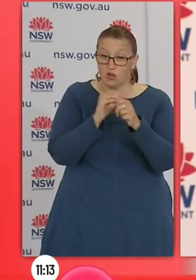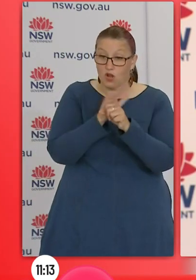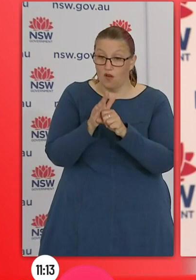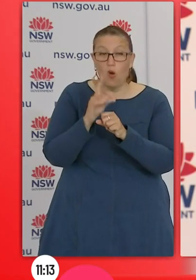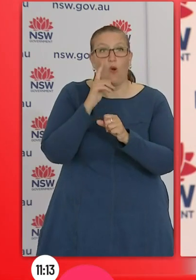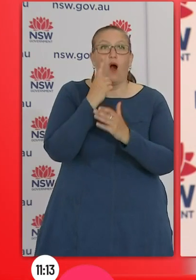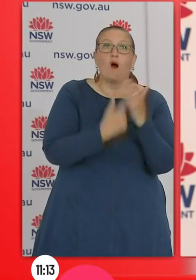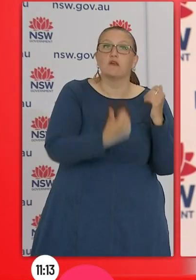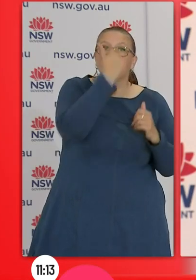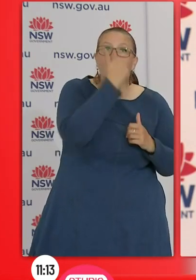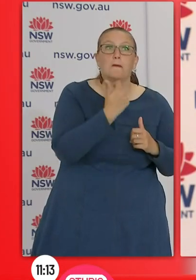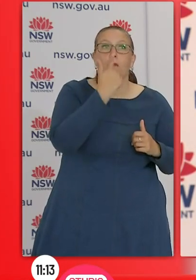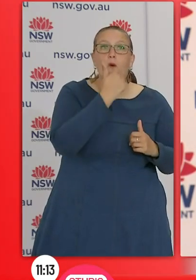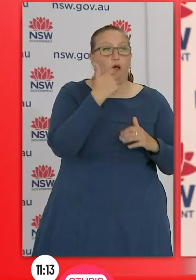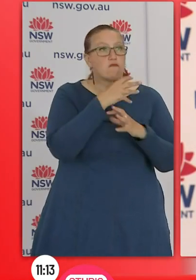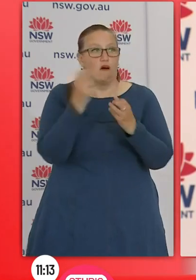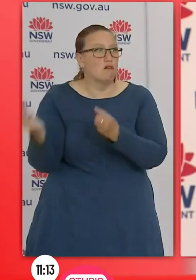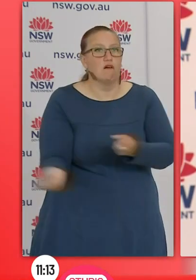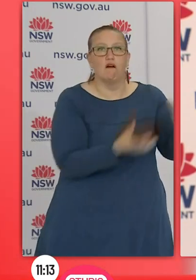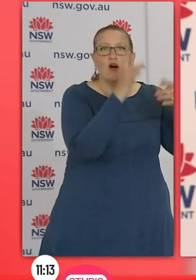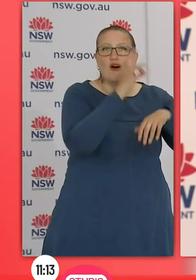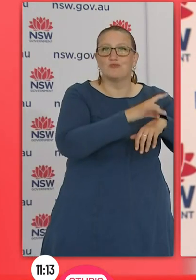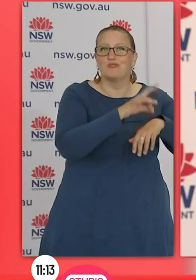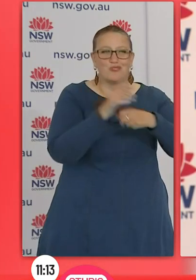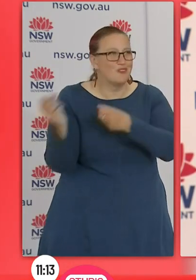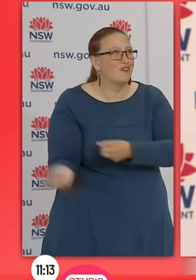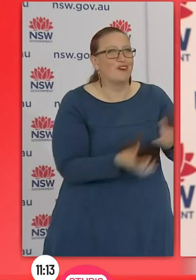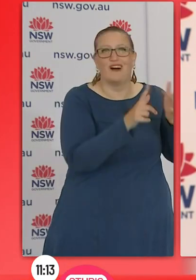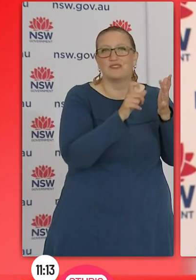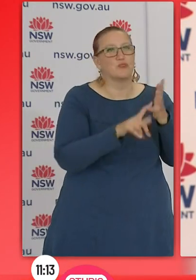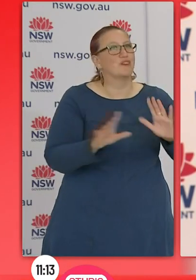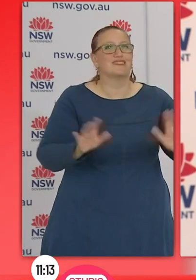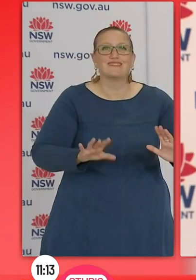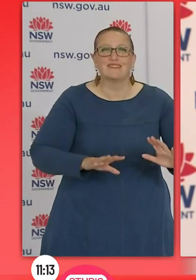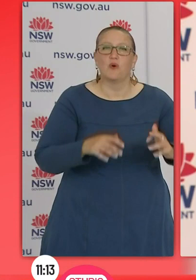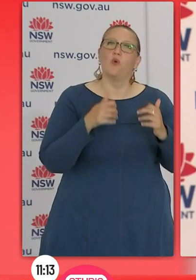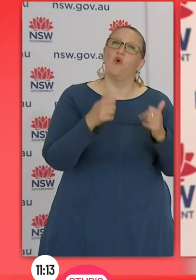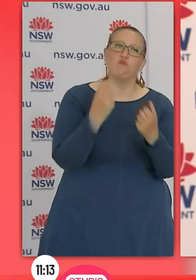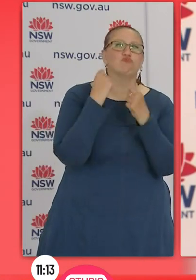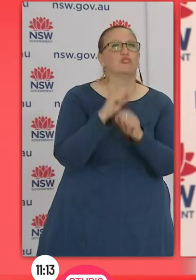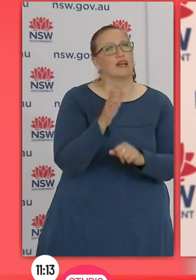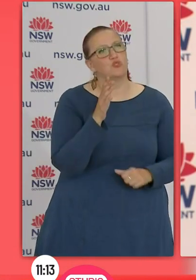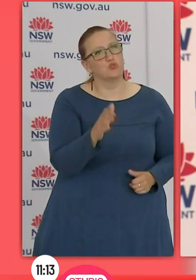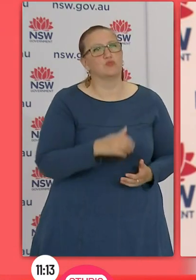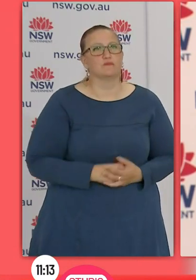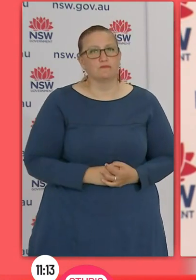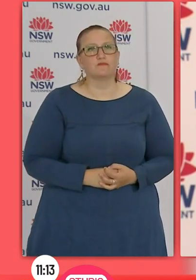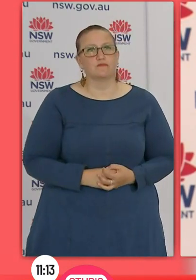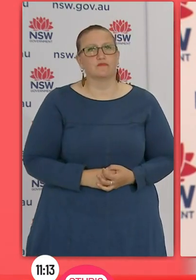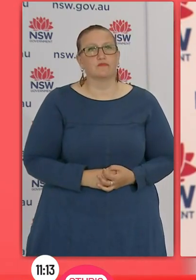of the disease. They are effective in keeping you away from hospitals, intensive care